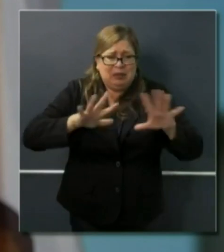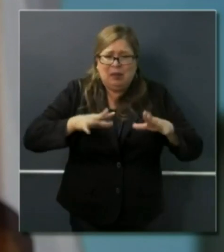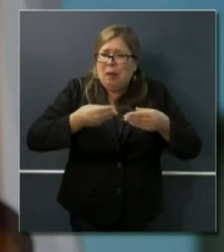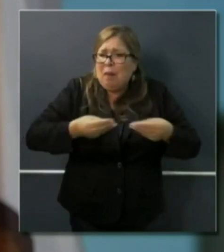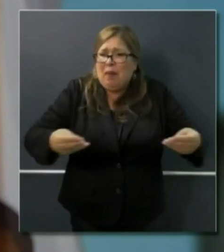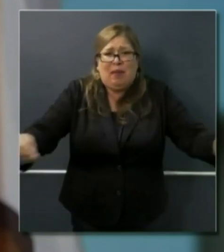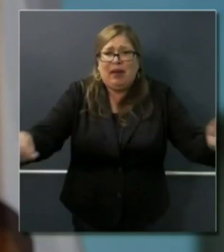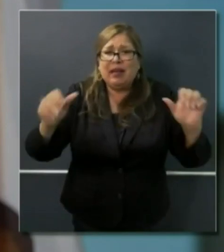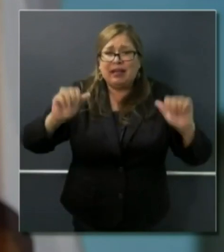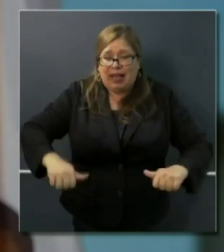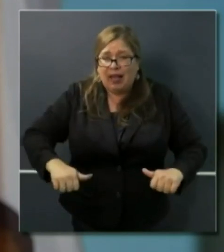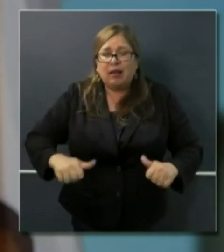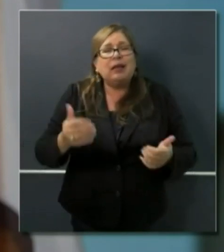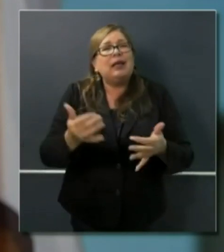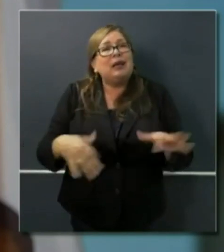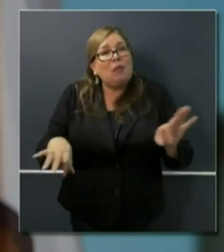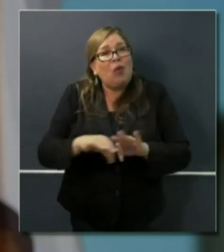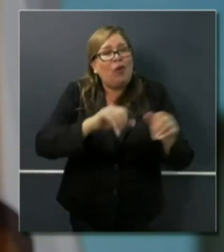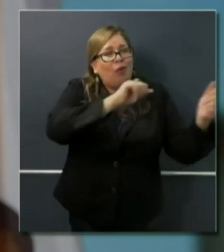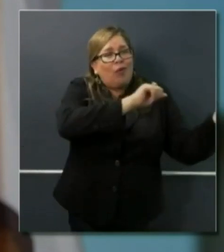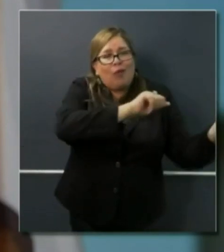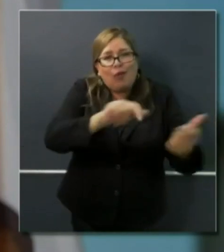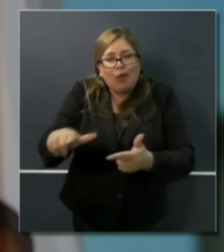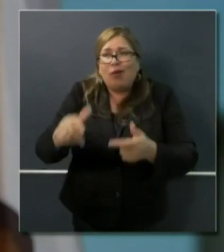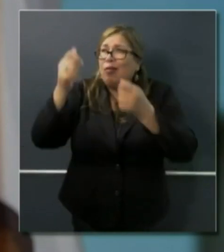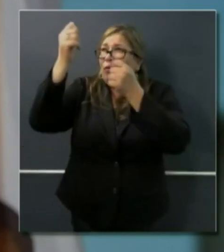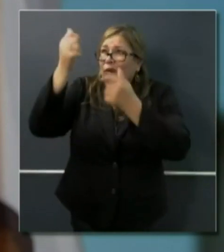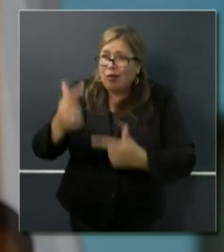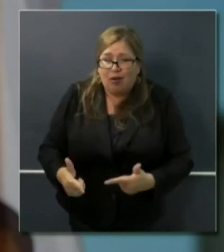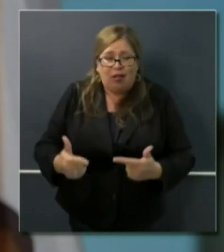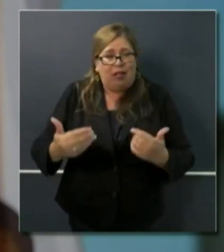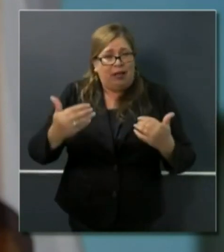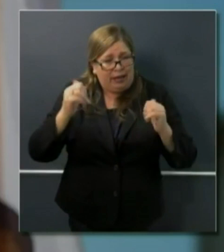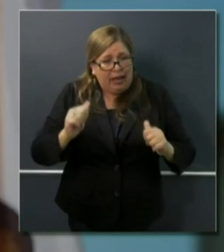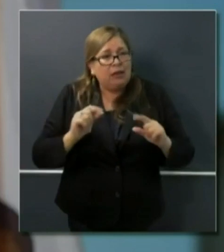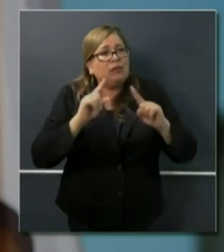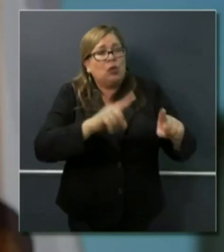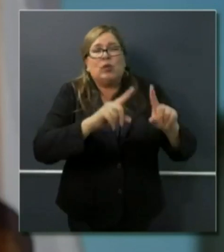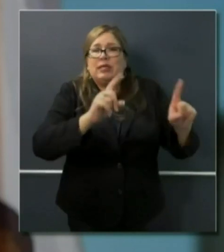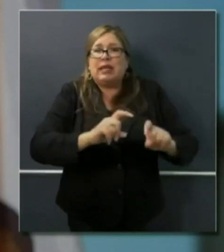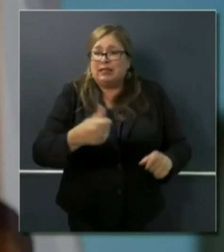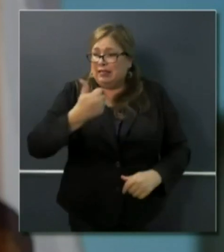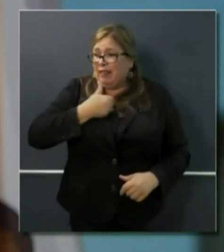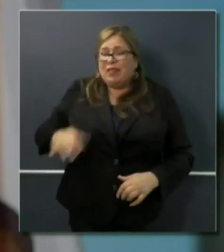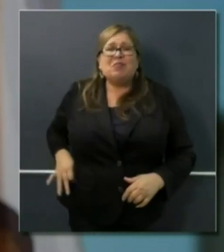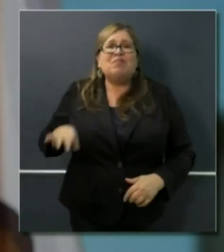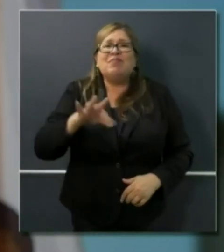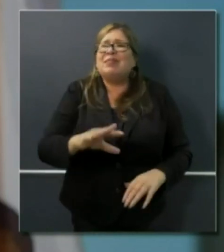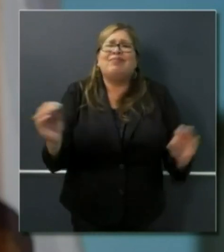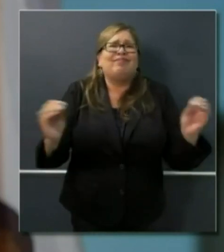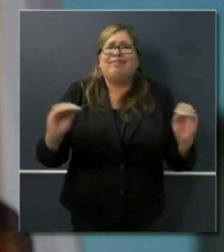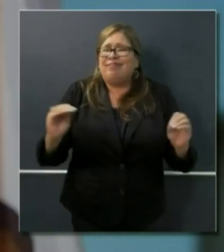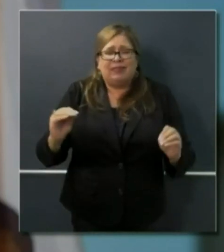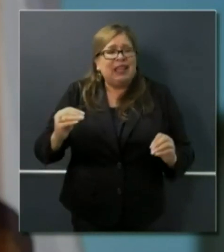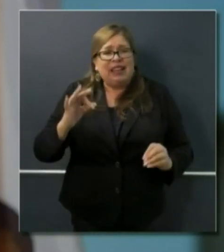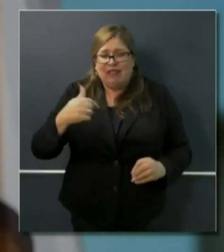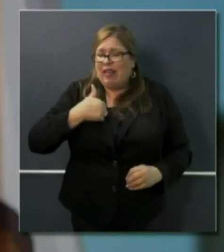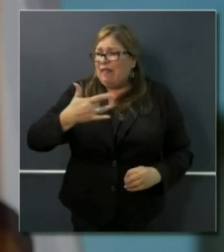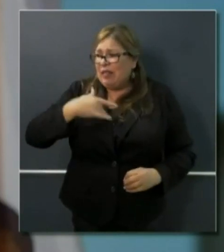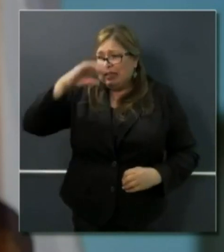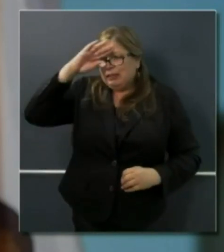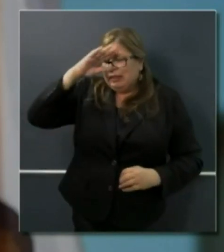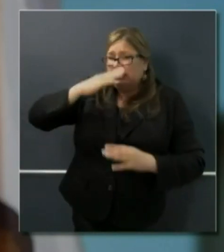that they can have access to testing and know that they don't have to go out of pocket to get tested and get treatment if indeed